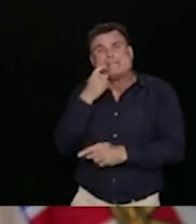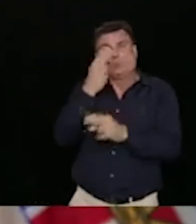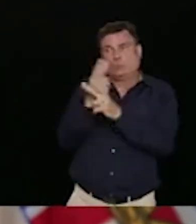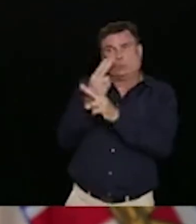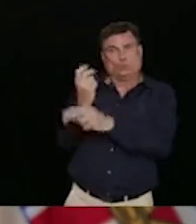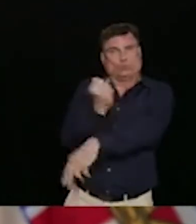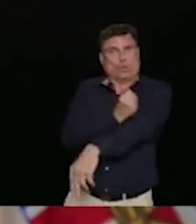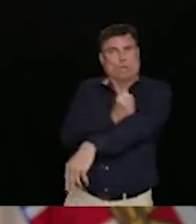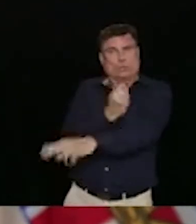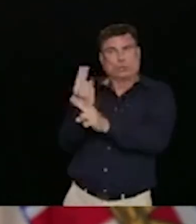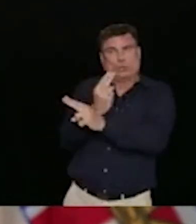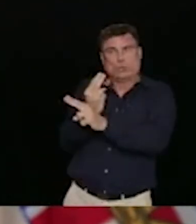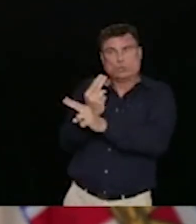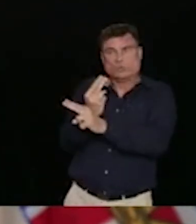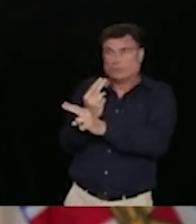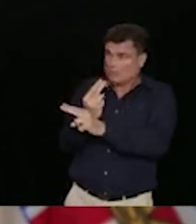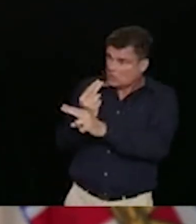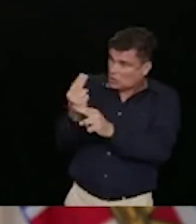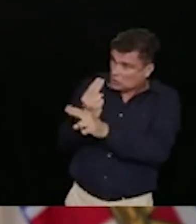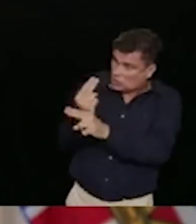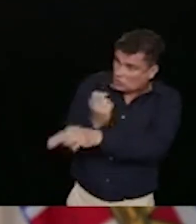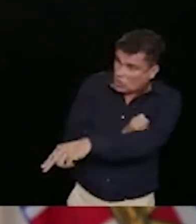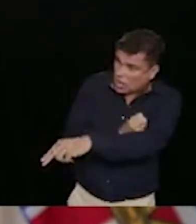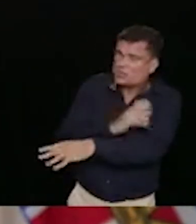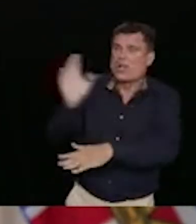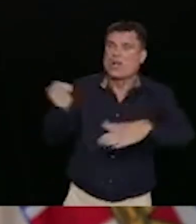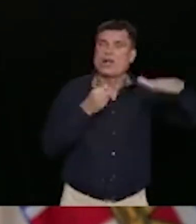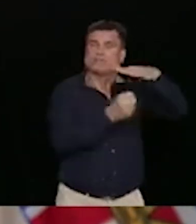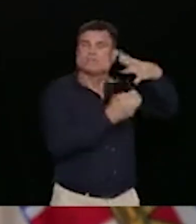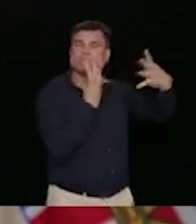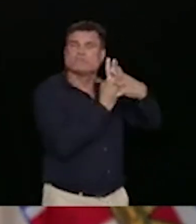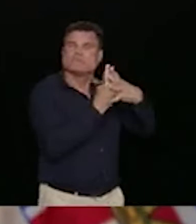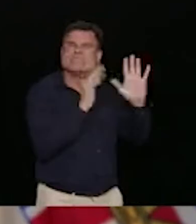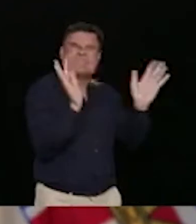And I am continuing to push for that as well.